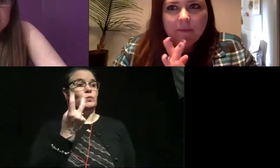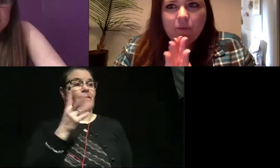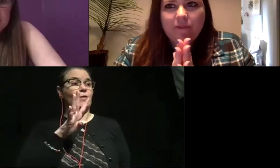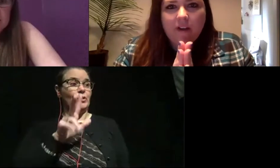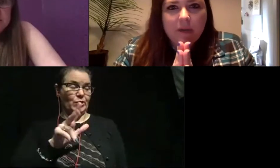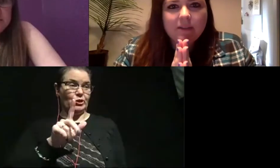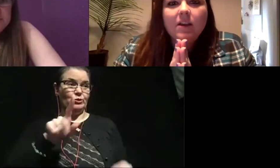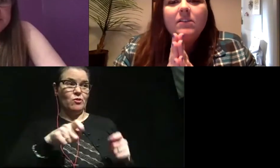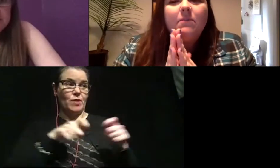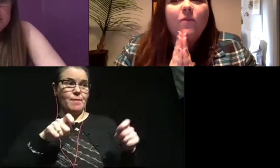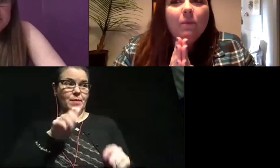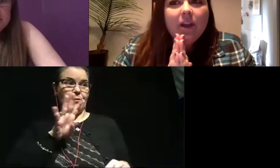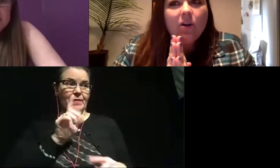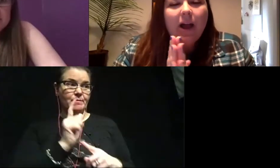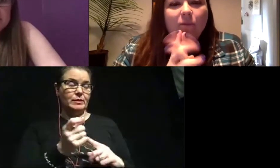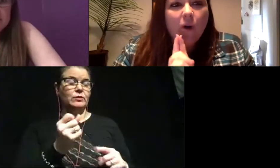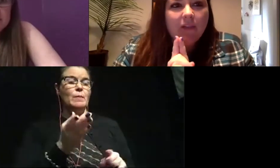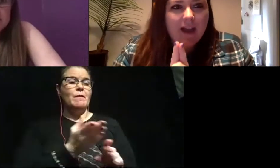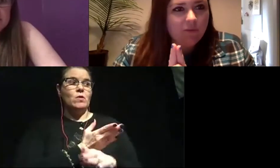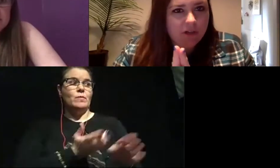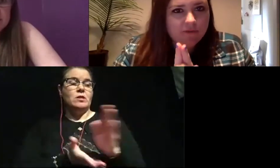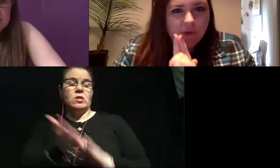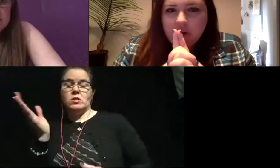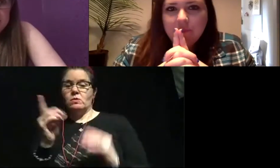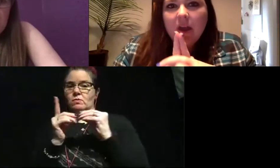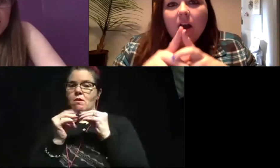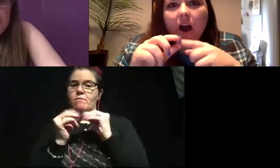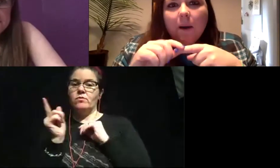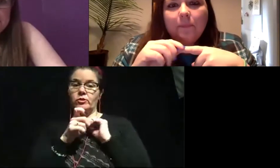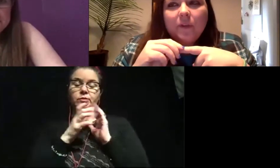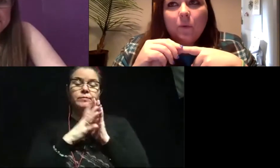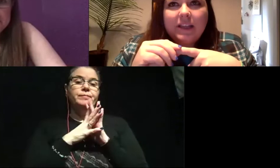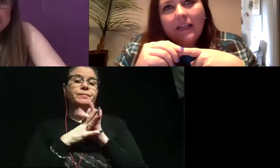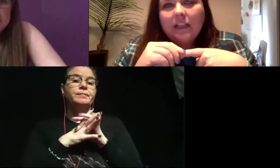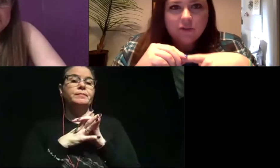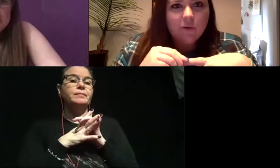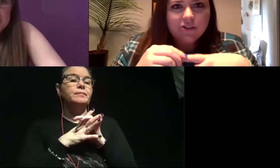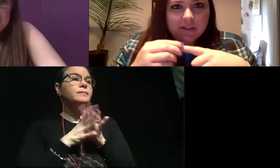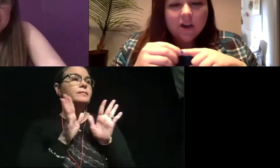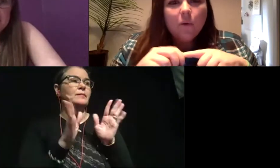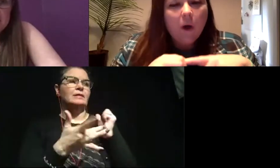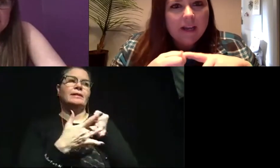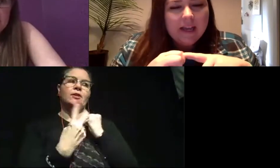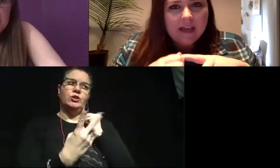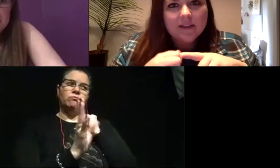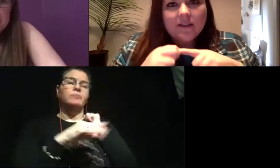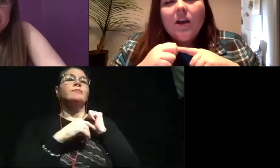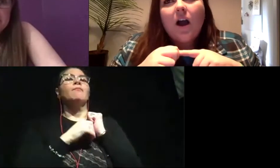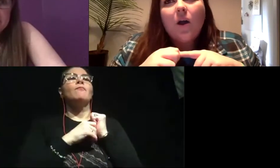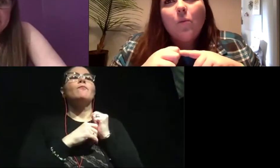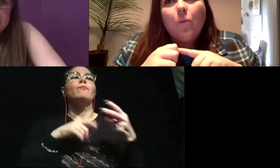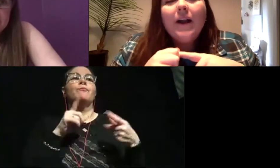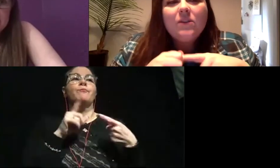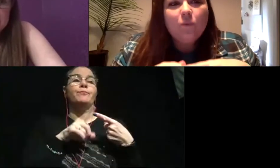wrap these up at 45 minutes. So before we go, I have one last question for you. Okay. Um, well, technically two questions. One is,